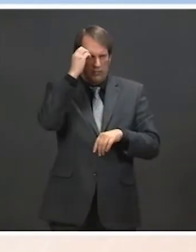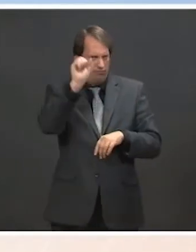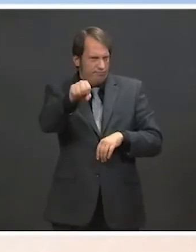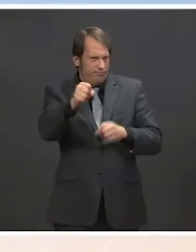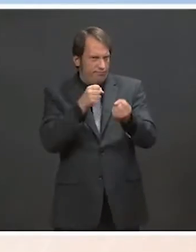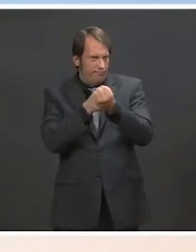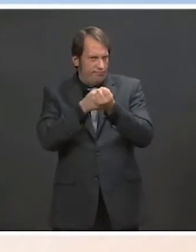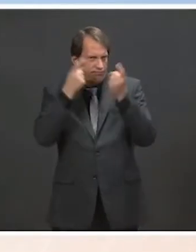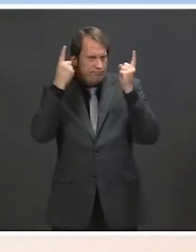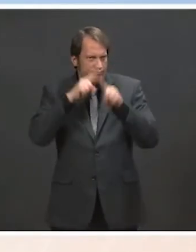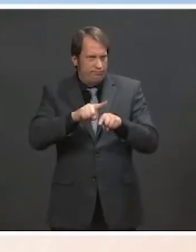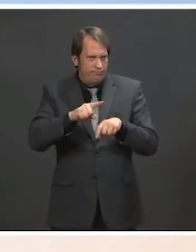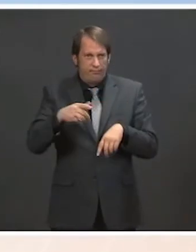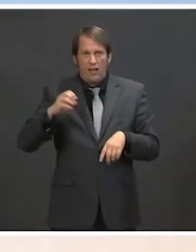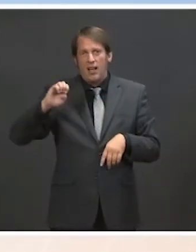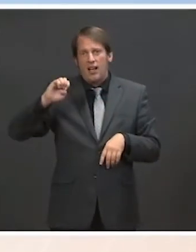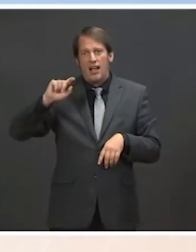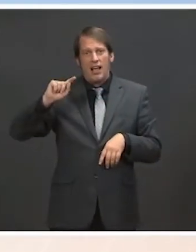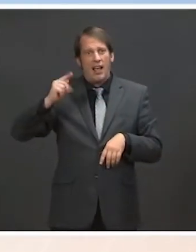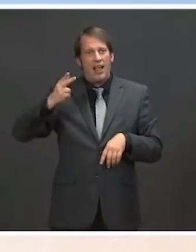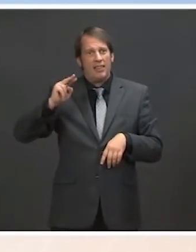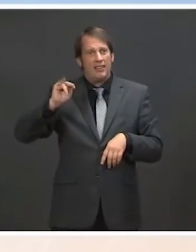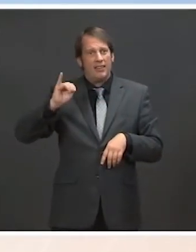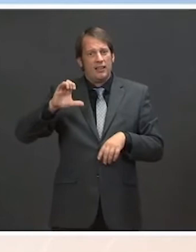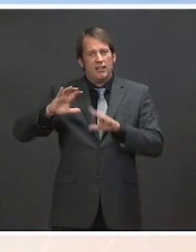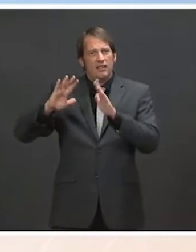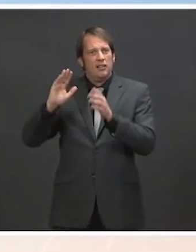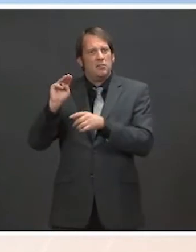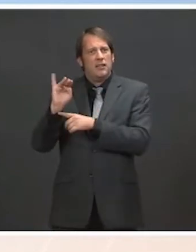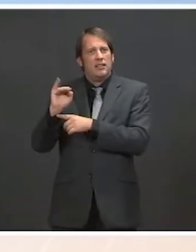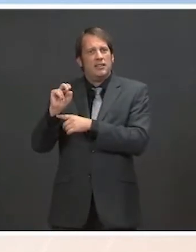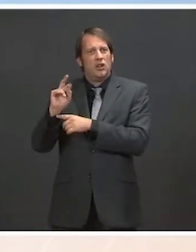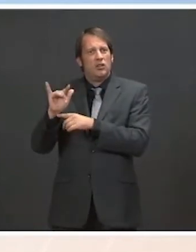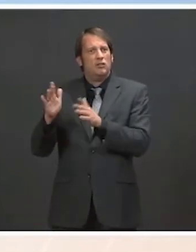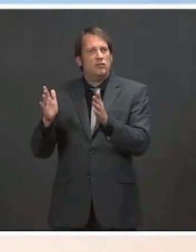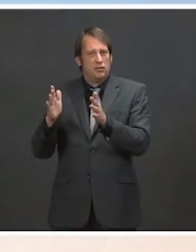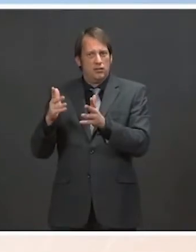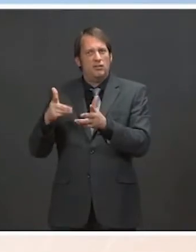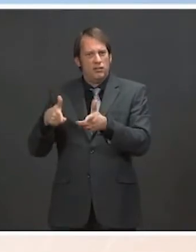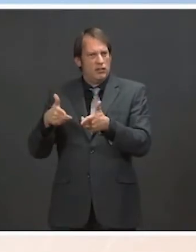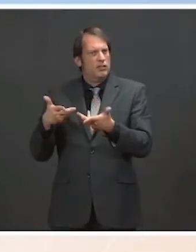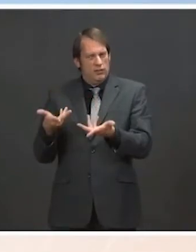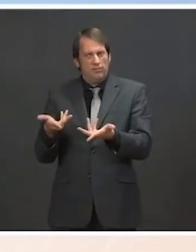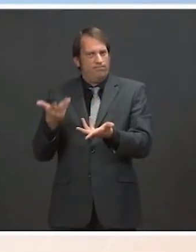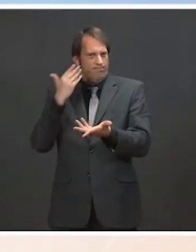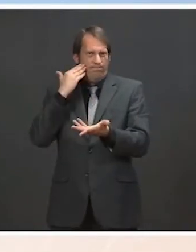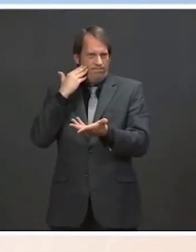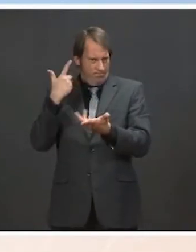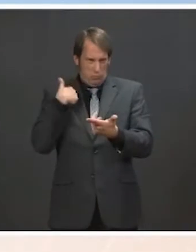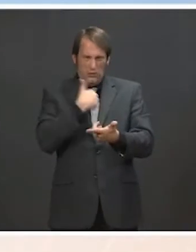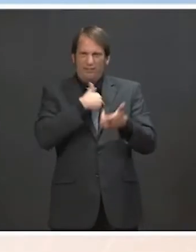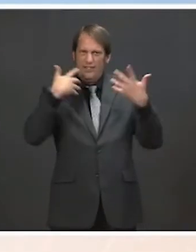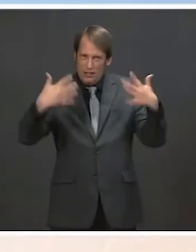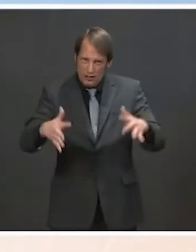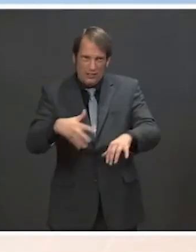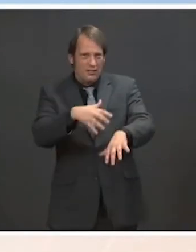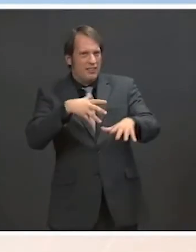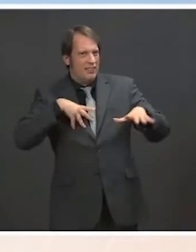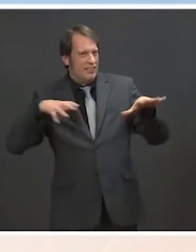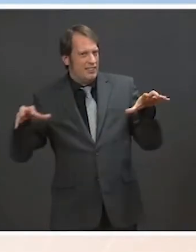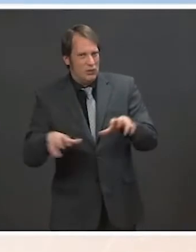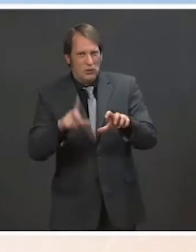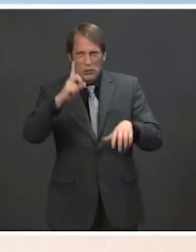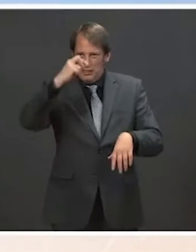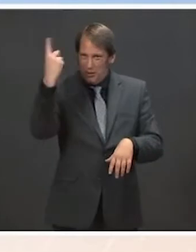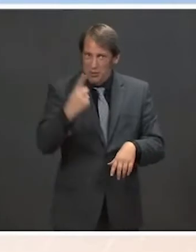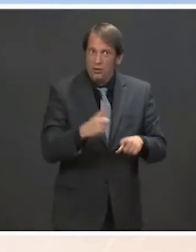meeting would change our concerns related to that. And we took action, as you noted, in unity with the United Kingdom, Canada and the European Union,